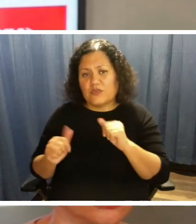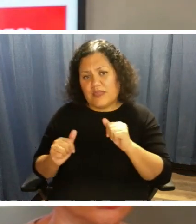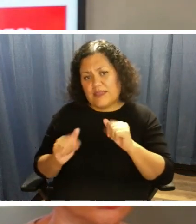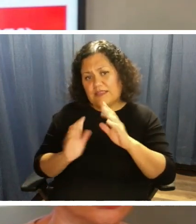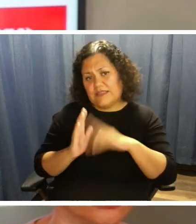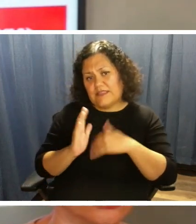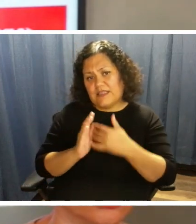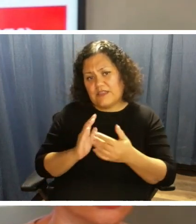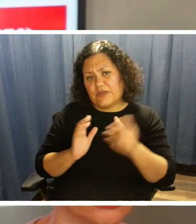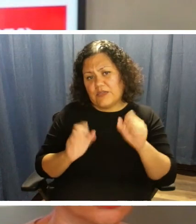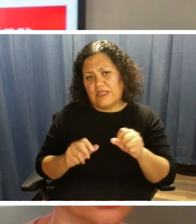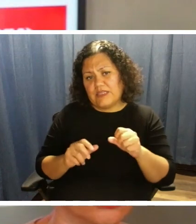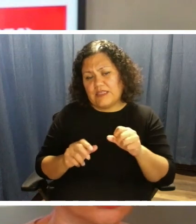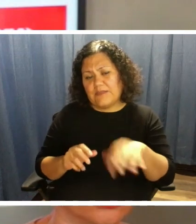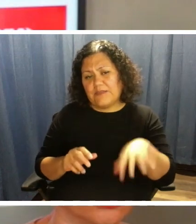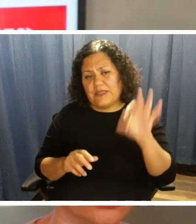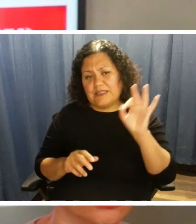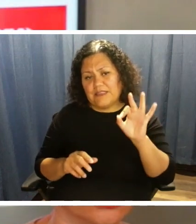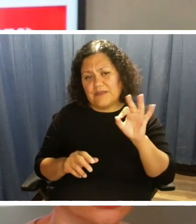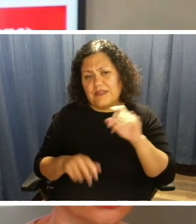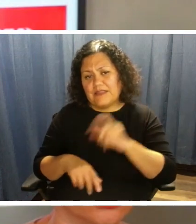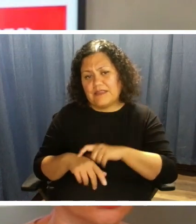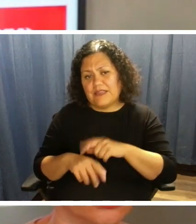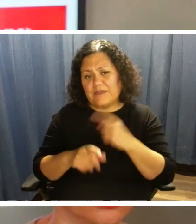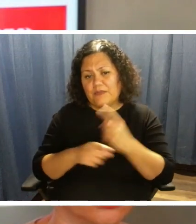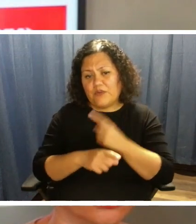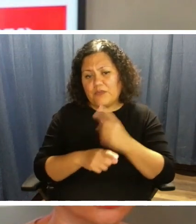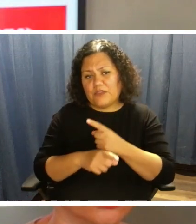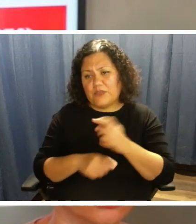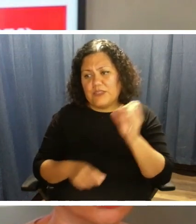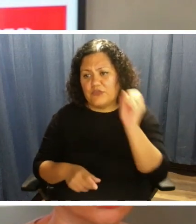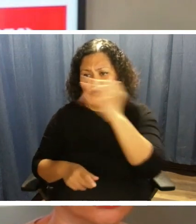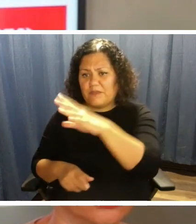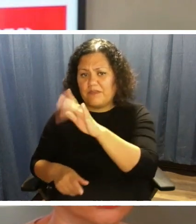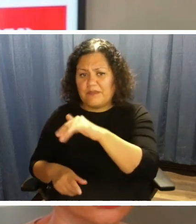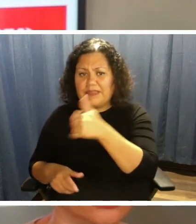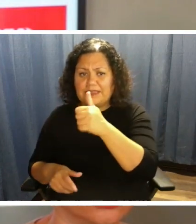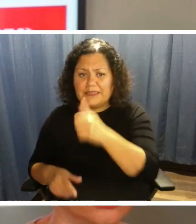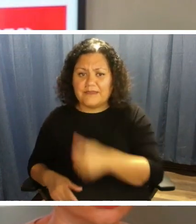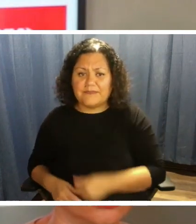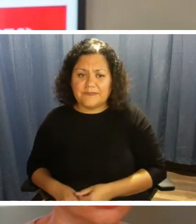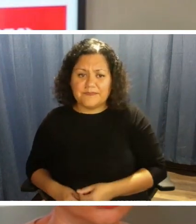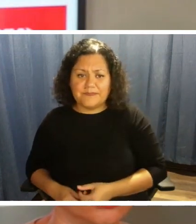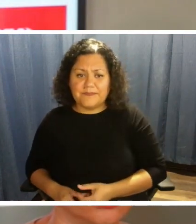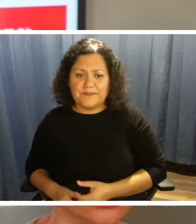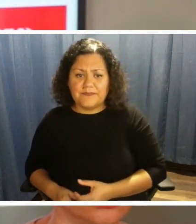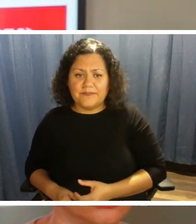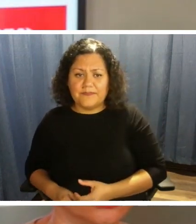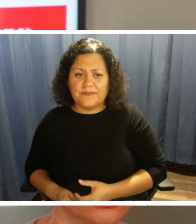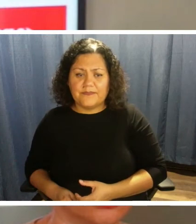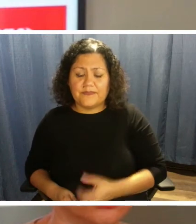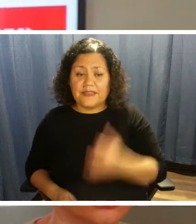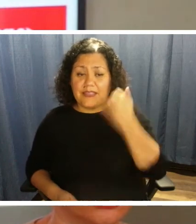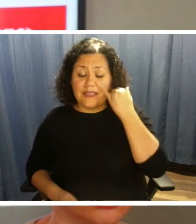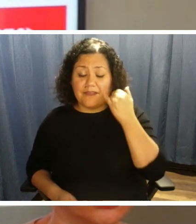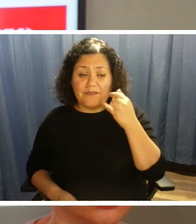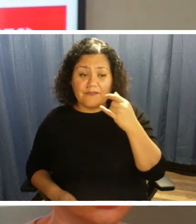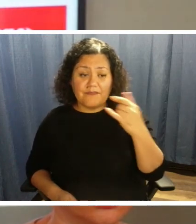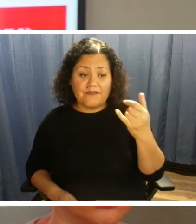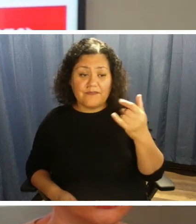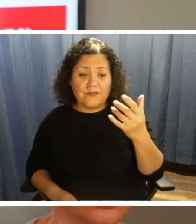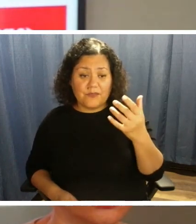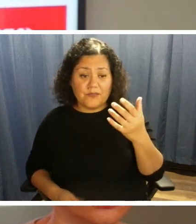it so that he'll, he gets picked up at the time appropriate so that he can get there to school on time. So if you will call our, um,